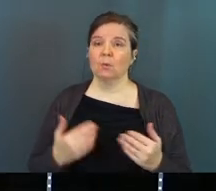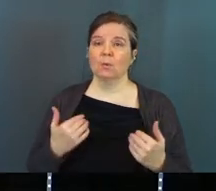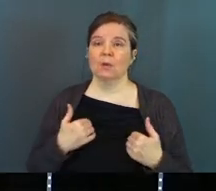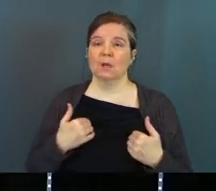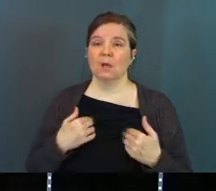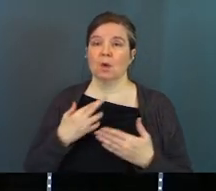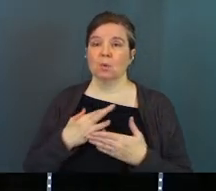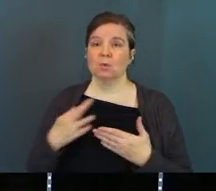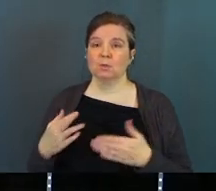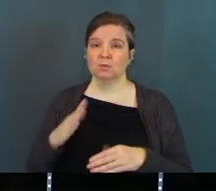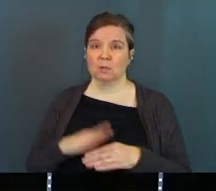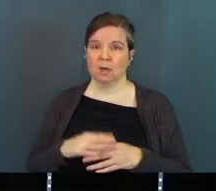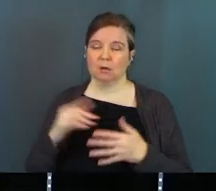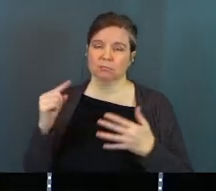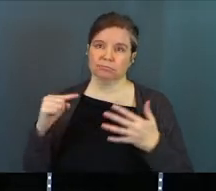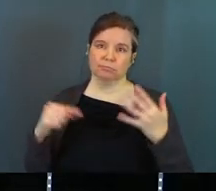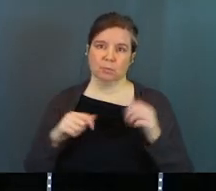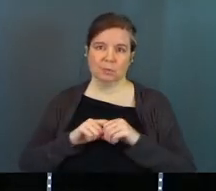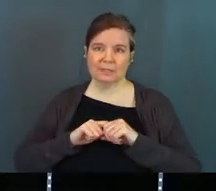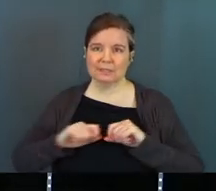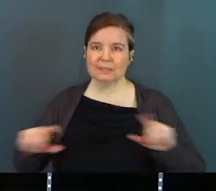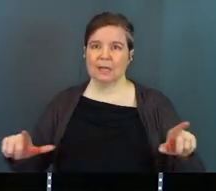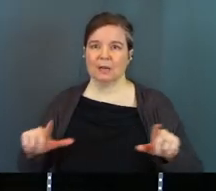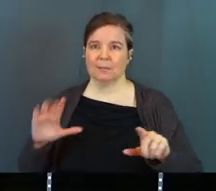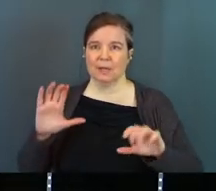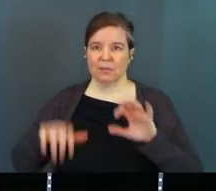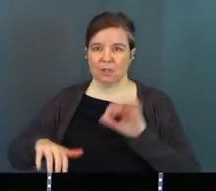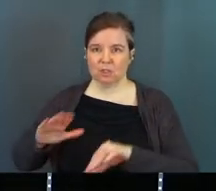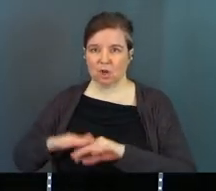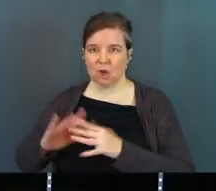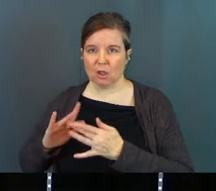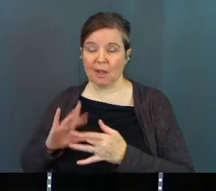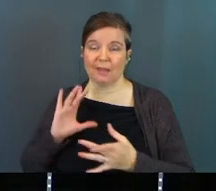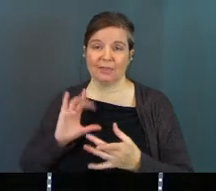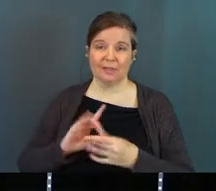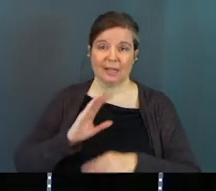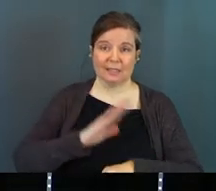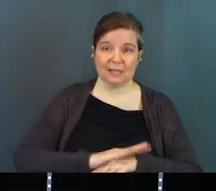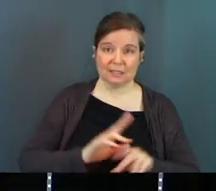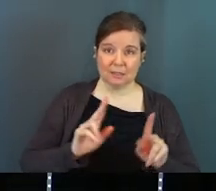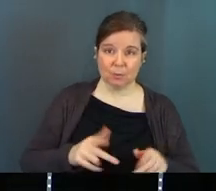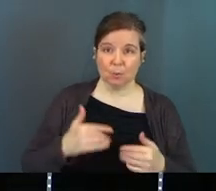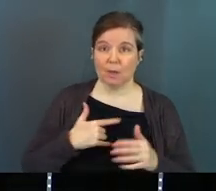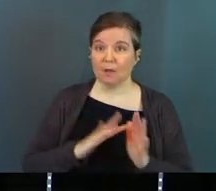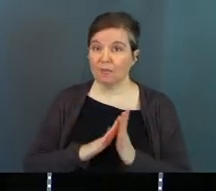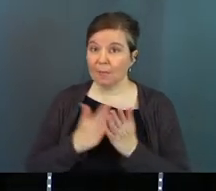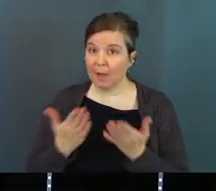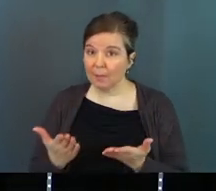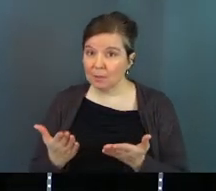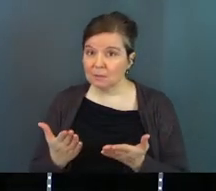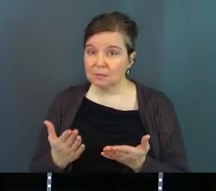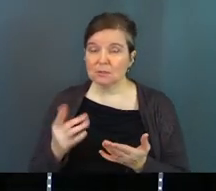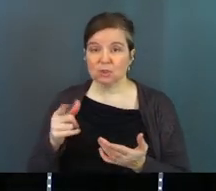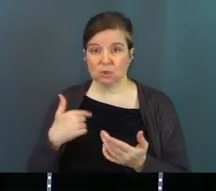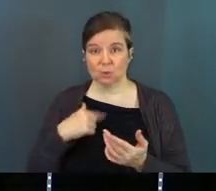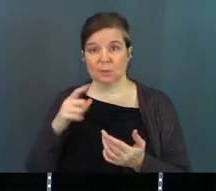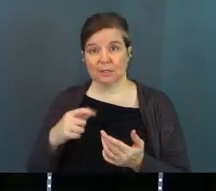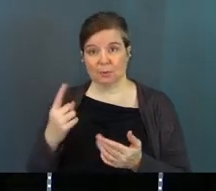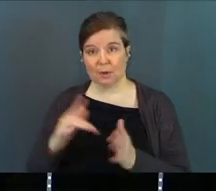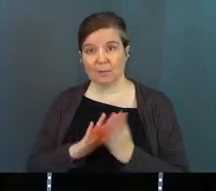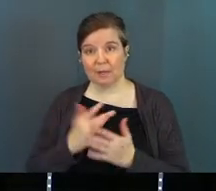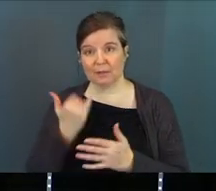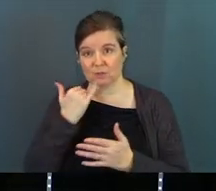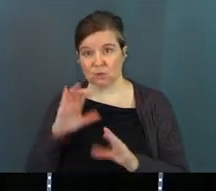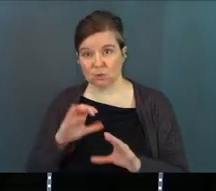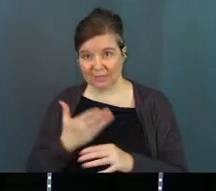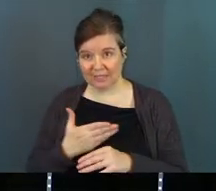we've got resources on resources. We send them out in our chat online at the Connect Desk here in person. We've got Bibles, okay? Because you're going to need one of those